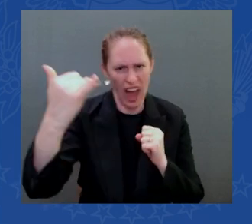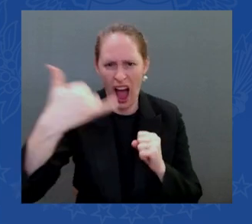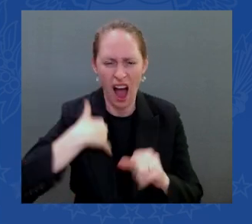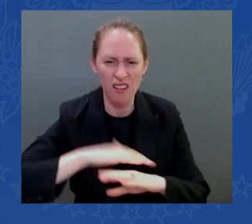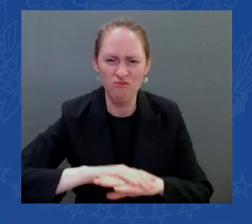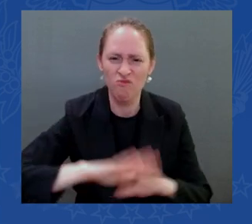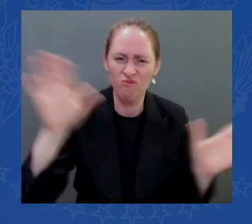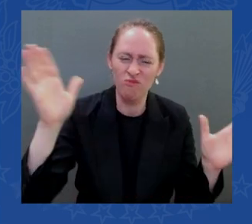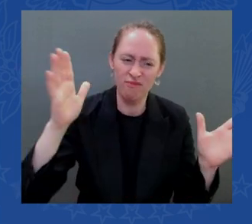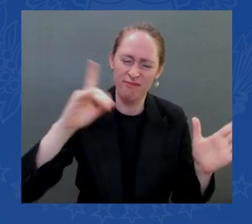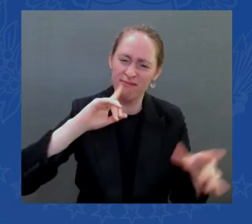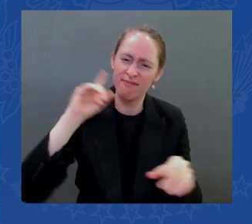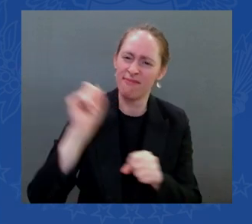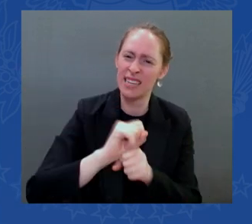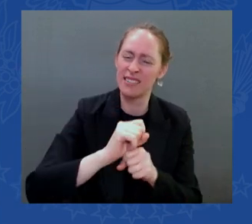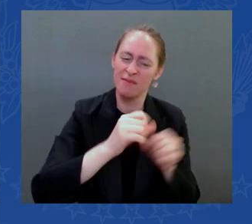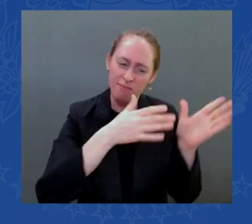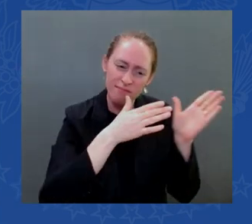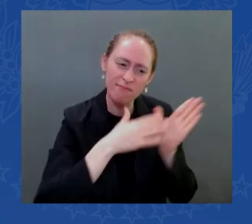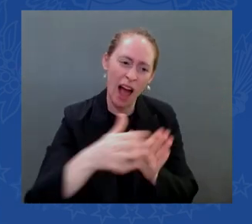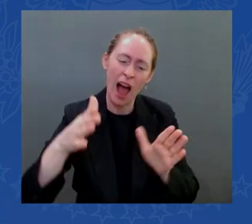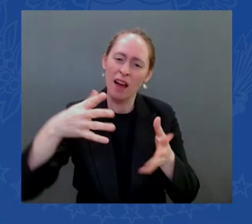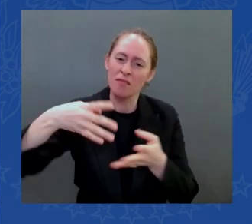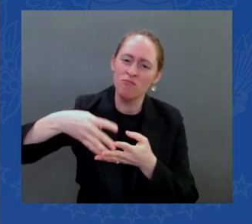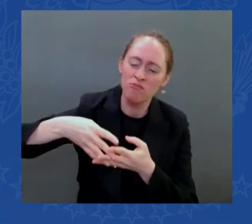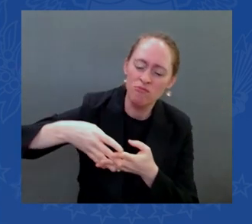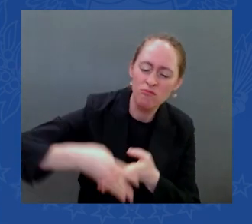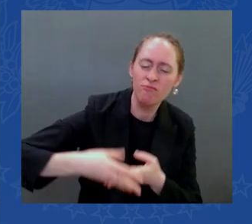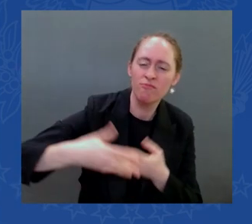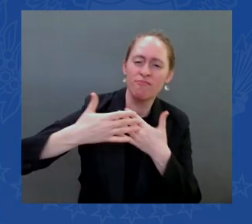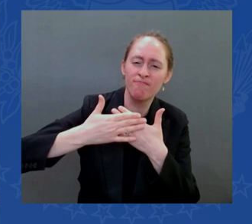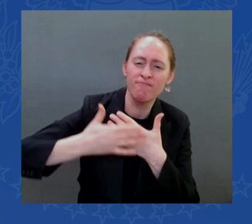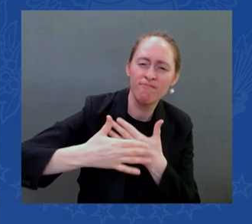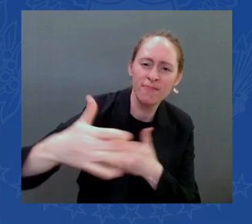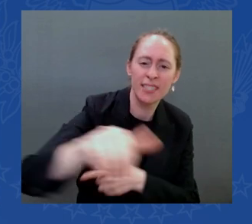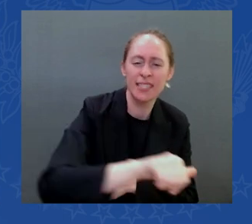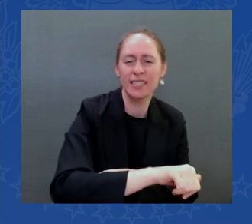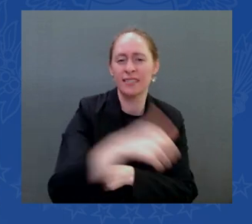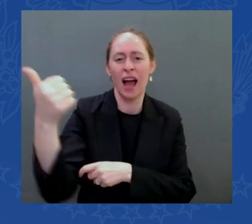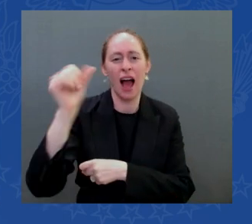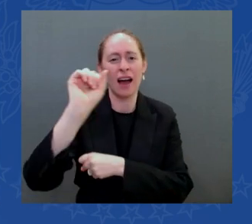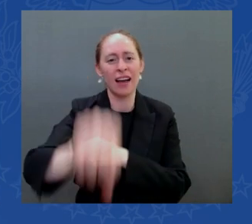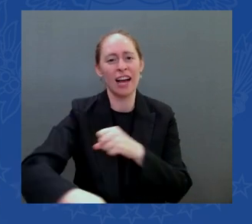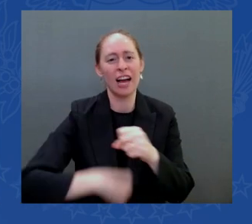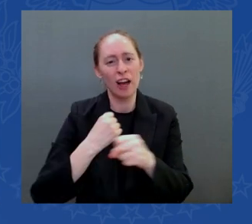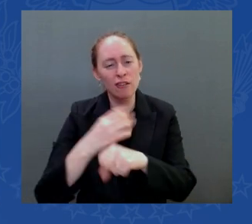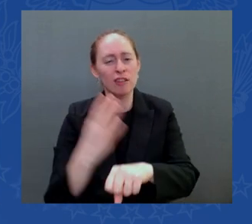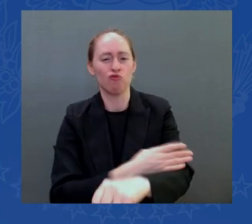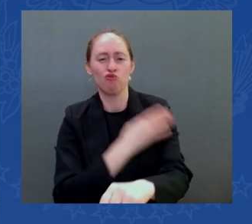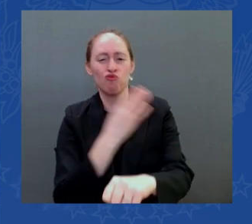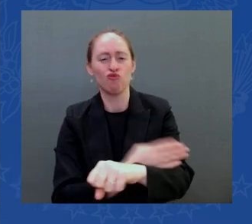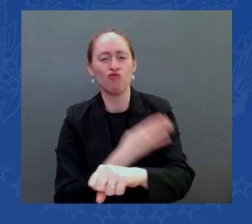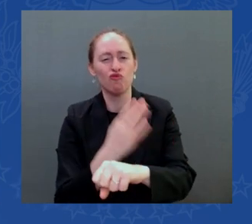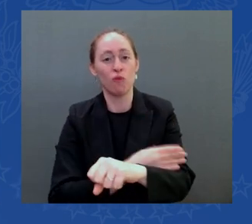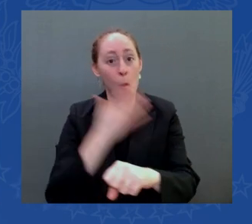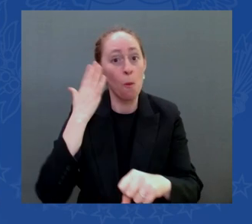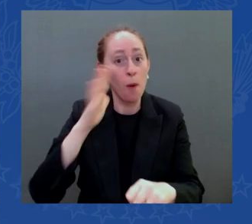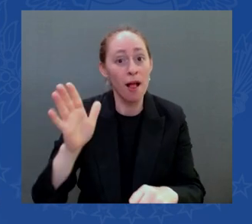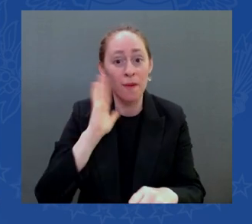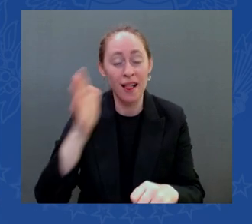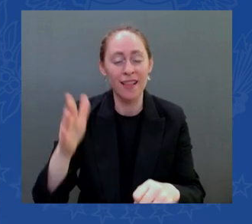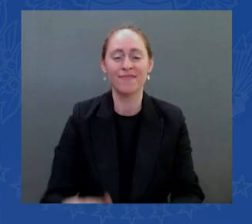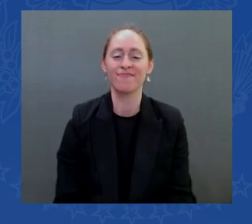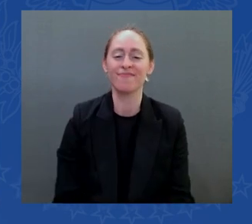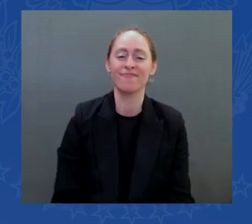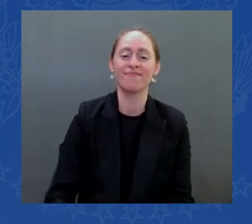billion 200 million dollars you know we used to have the finest infrastructure in the world we